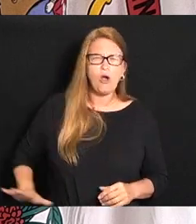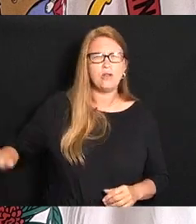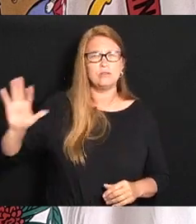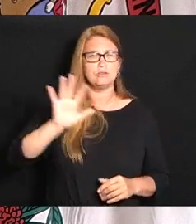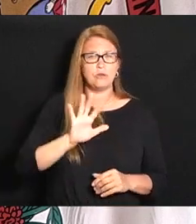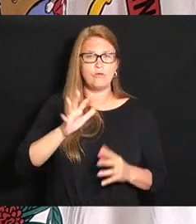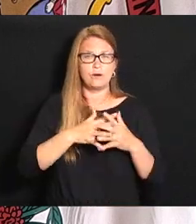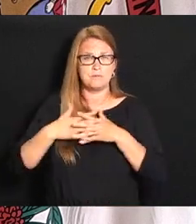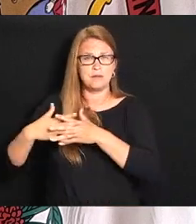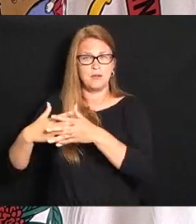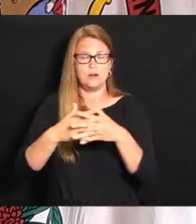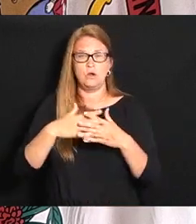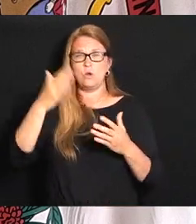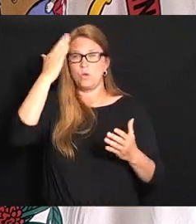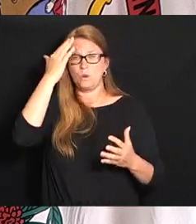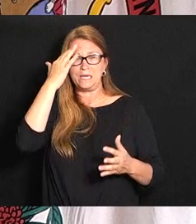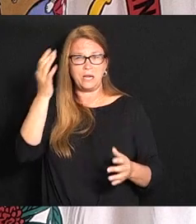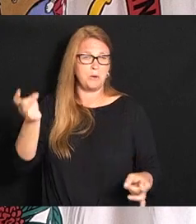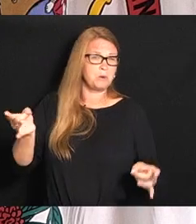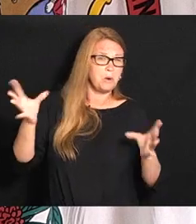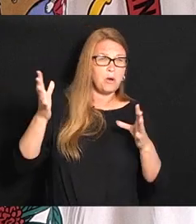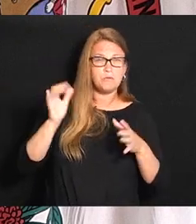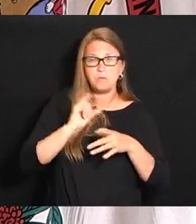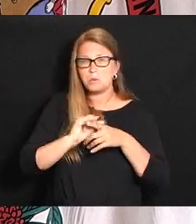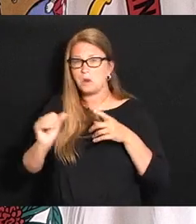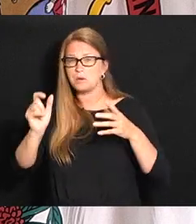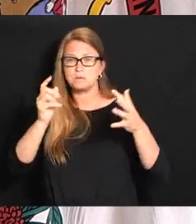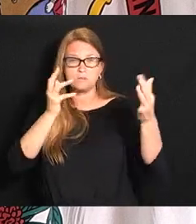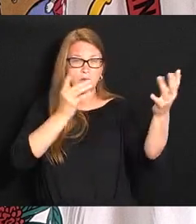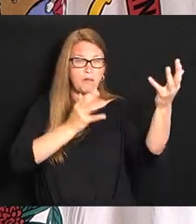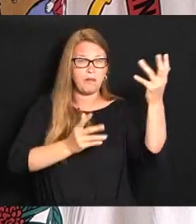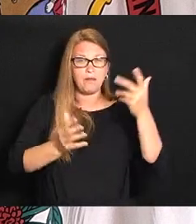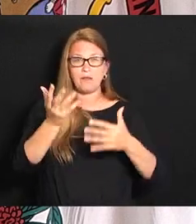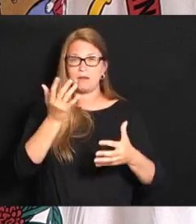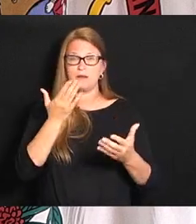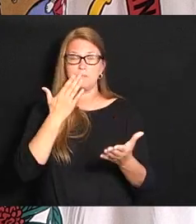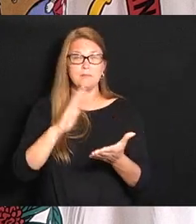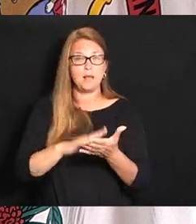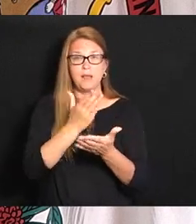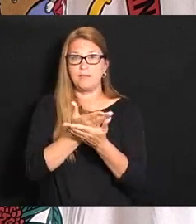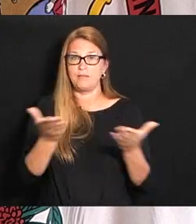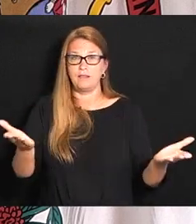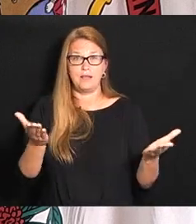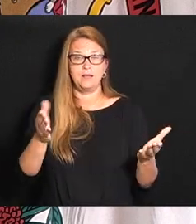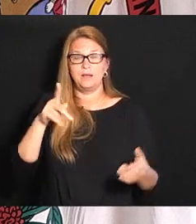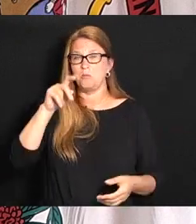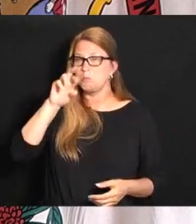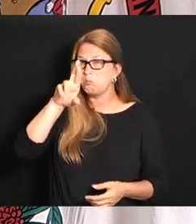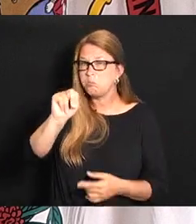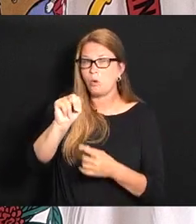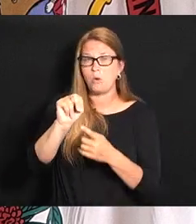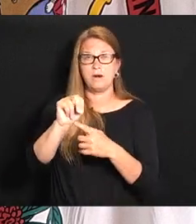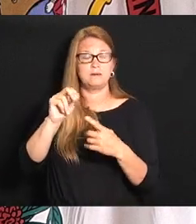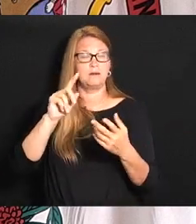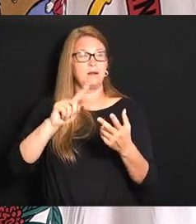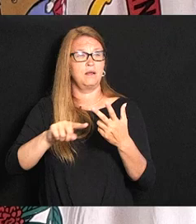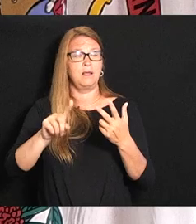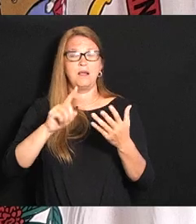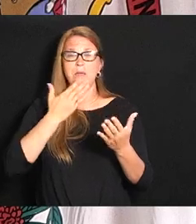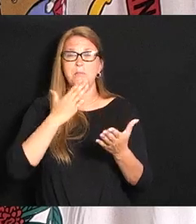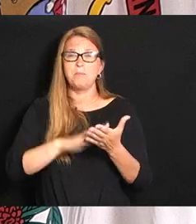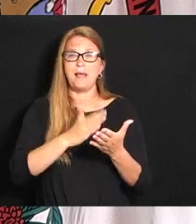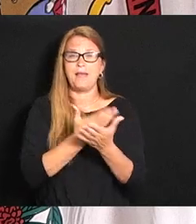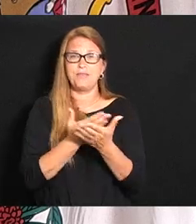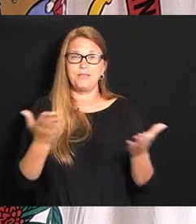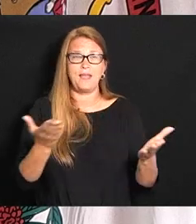know of the profanity we know of absolutely all the different stuff you know all the porn all the bad stuff that's out there